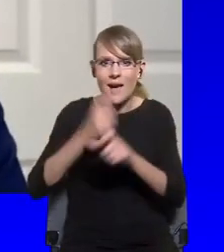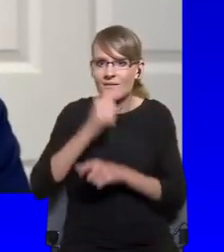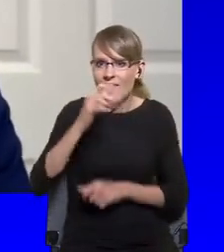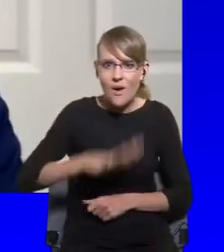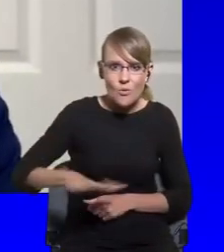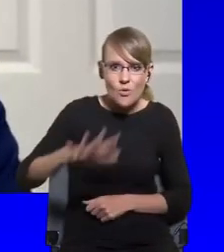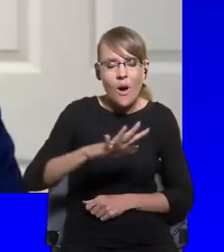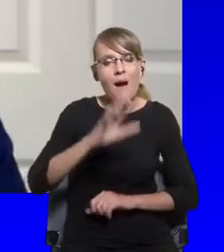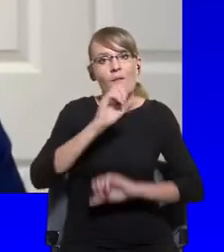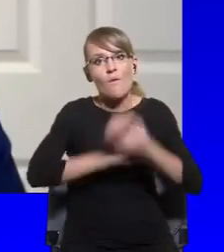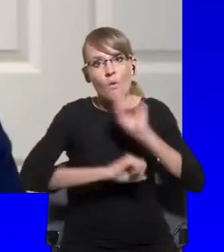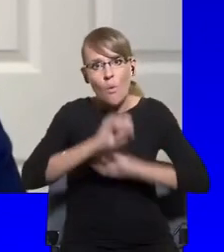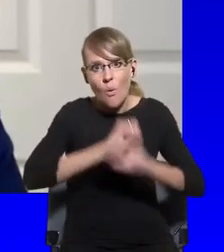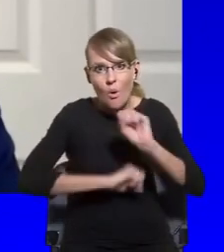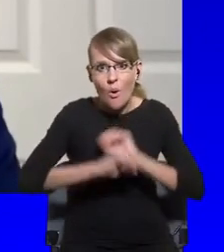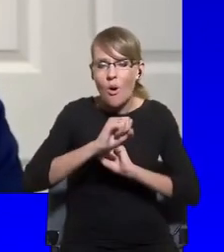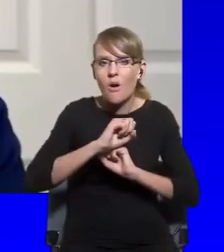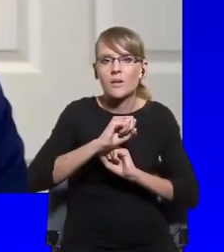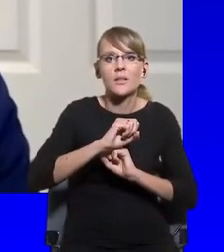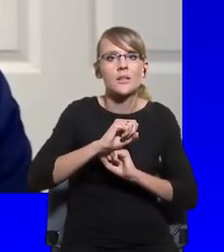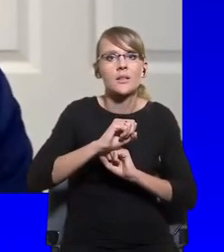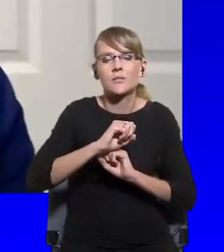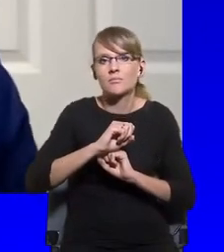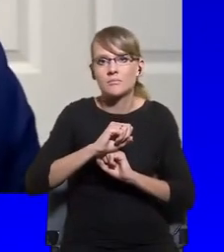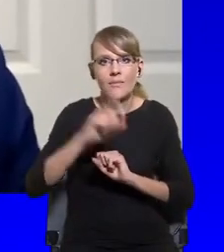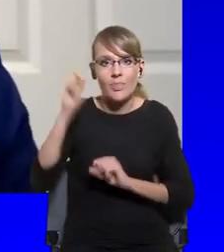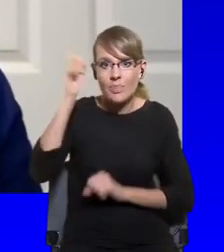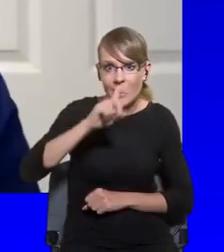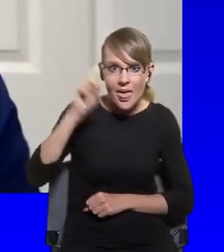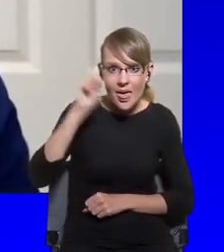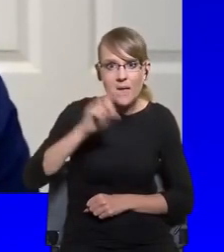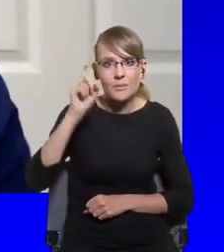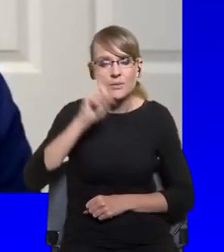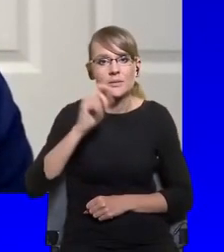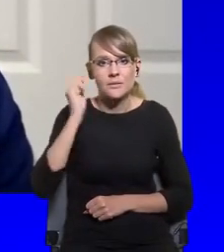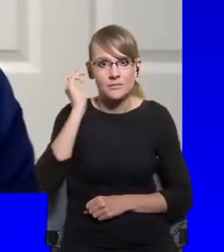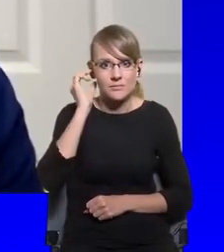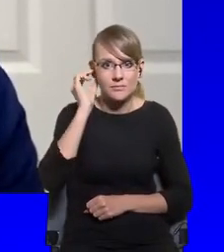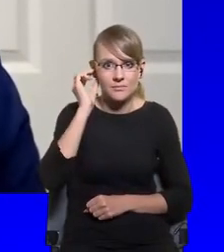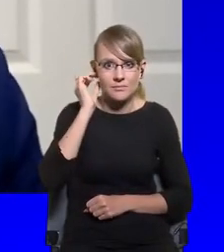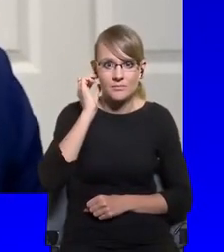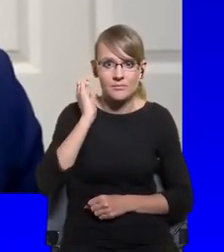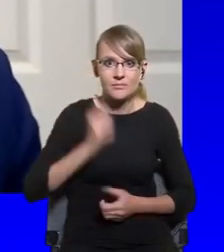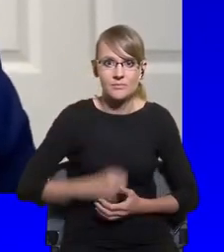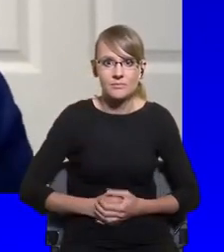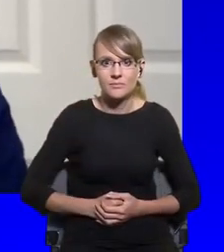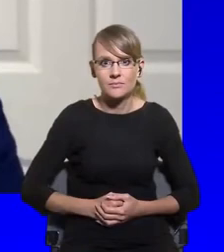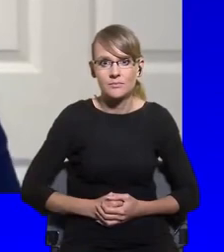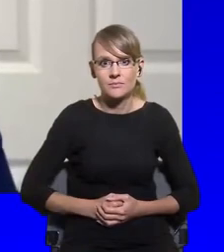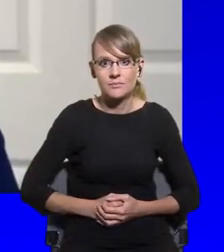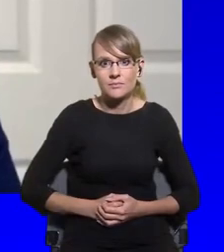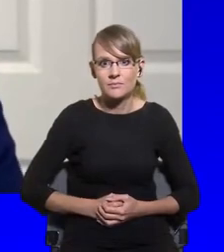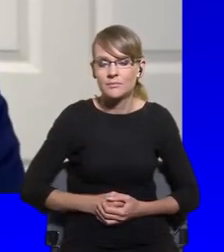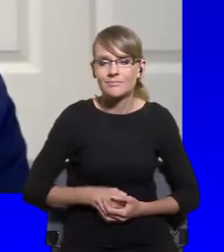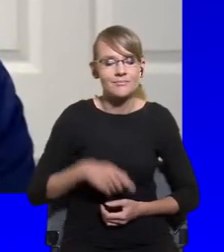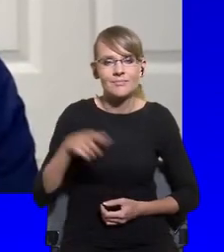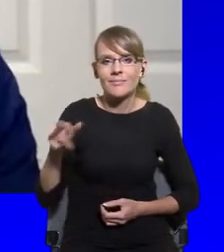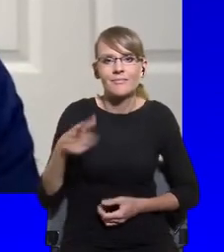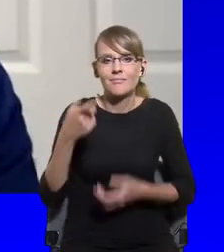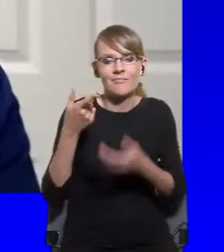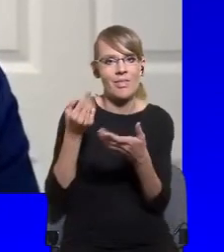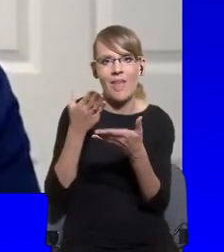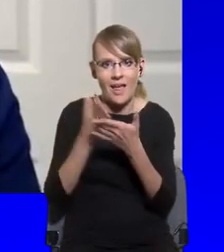stumbles and has been punished at a recent election. We've had